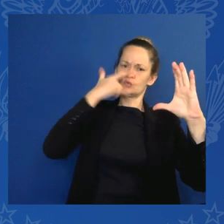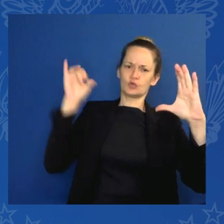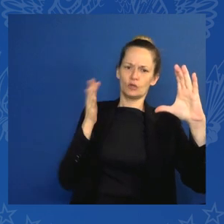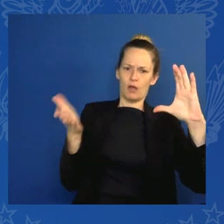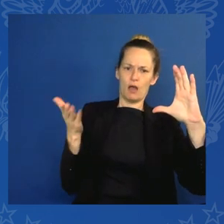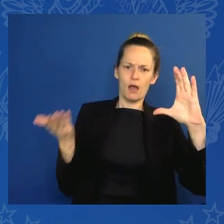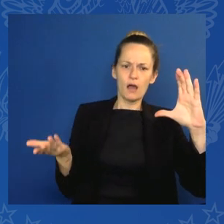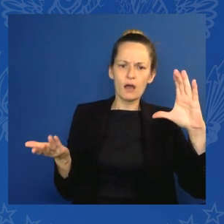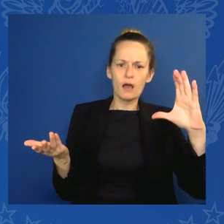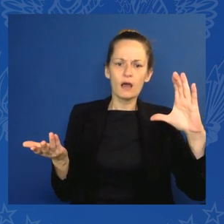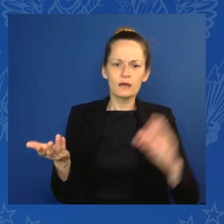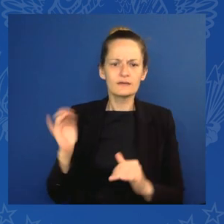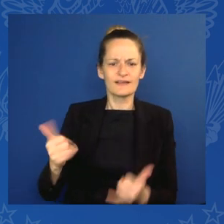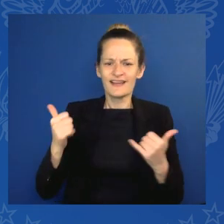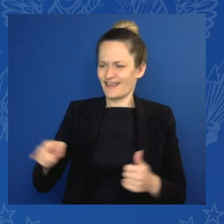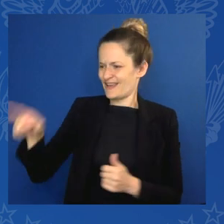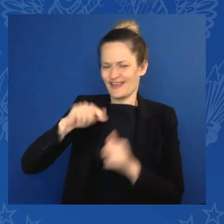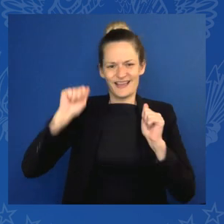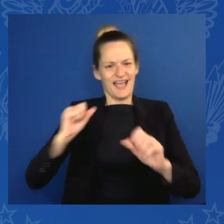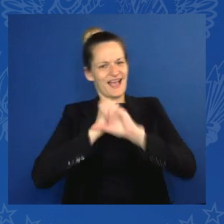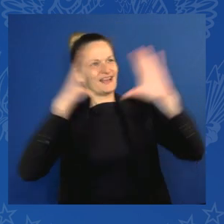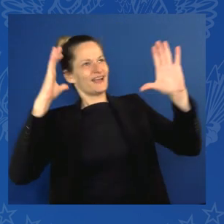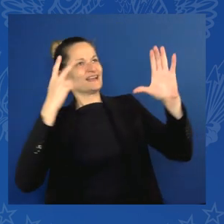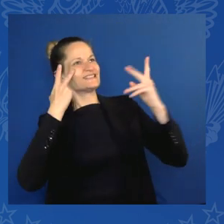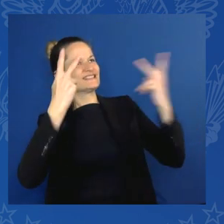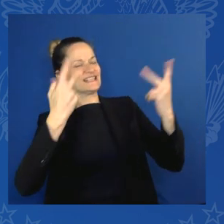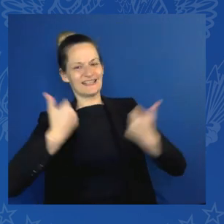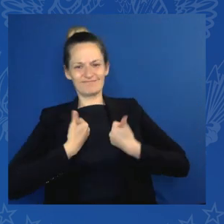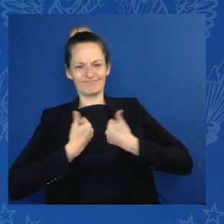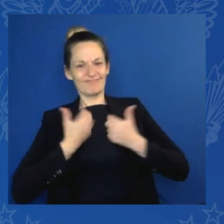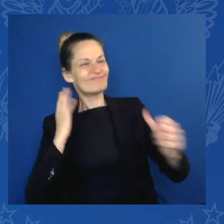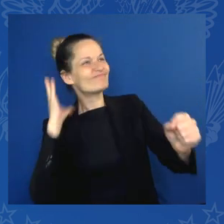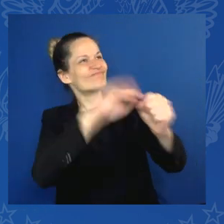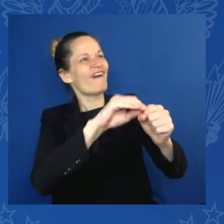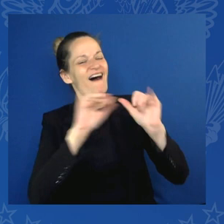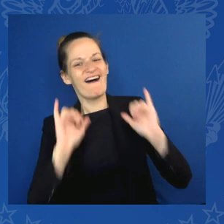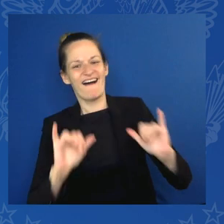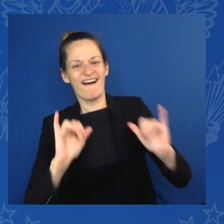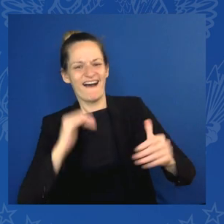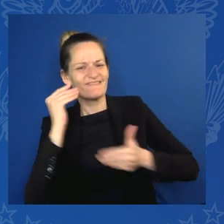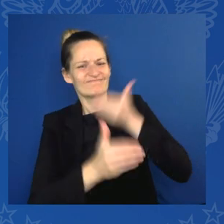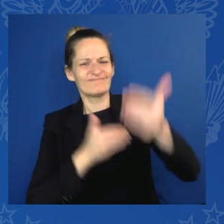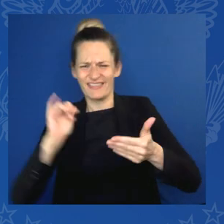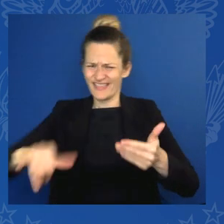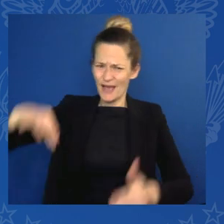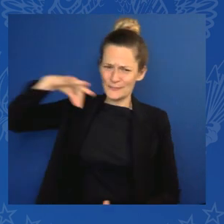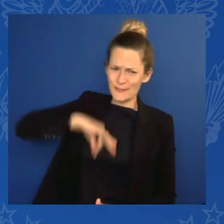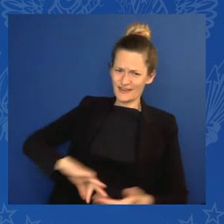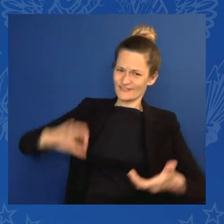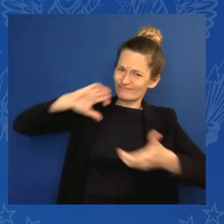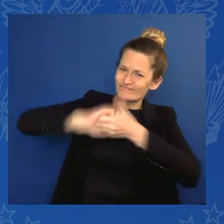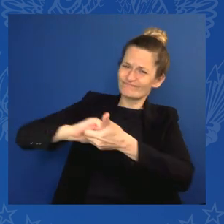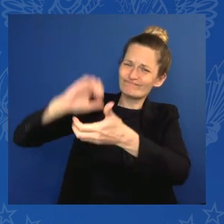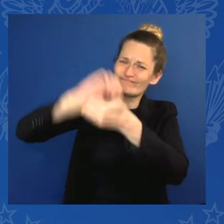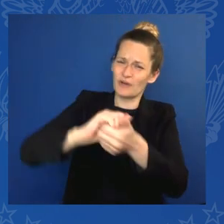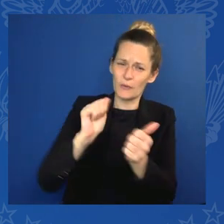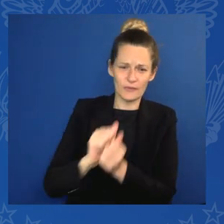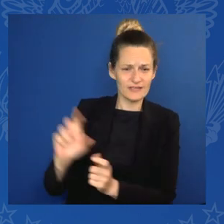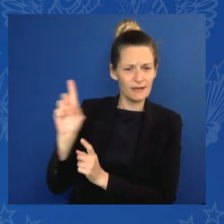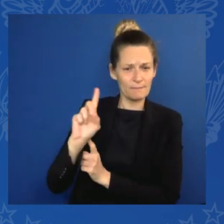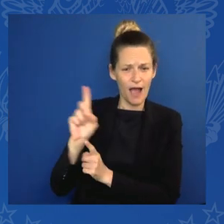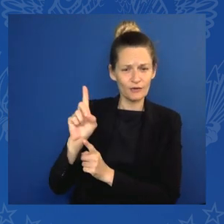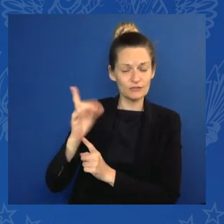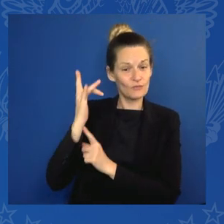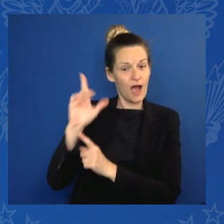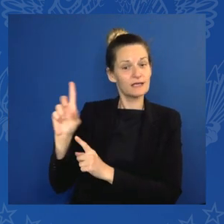the concrete benefits of partnering with democracies. Because when democracies demonstrate what we can do, all